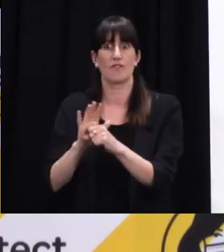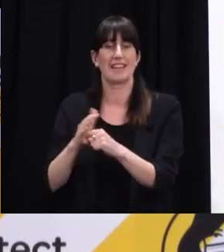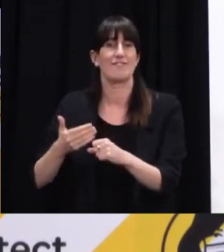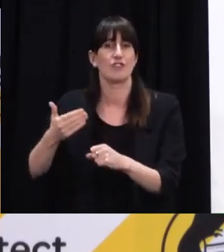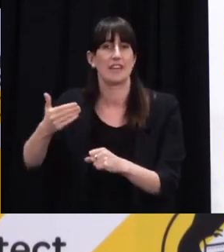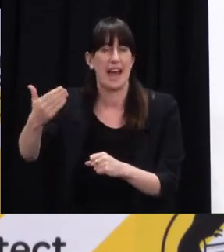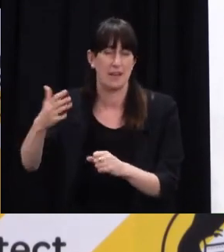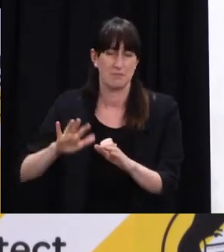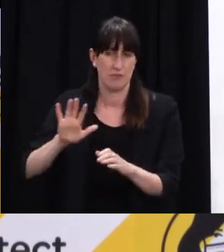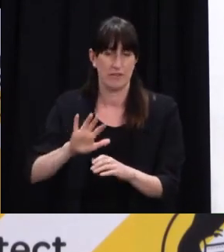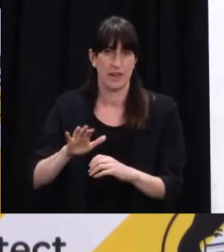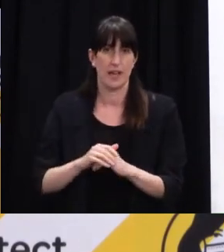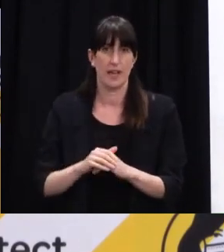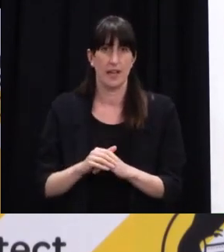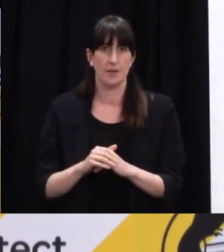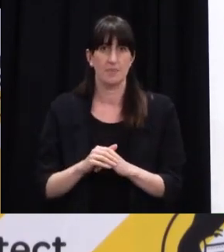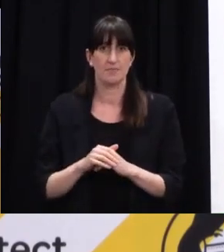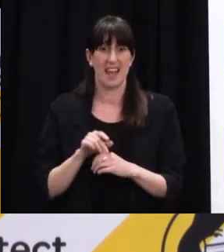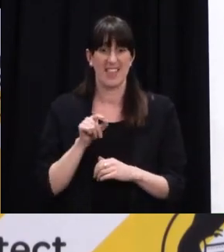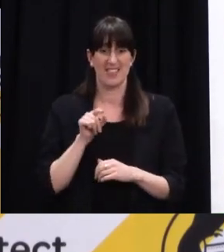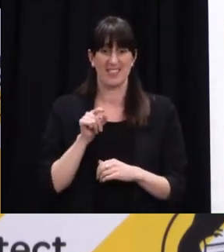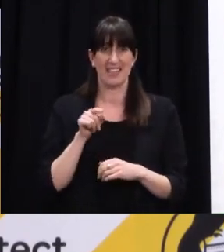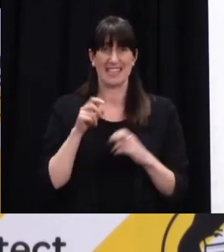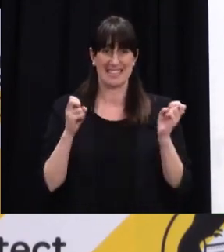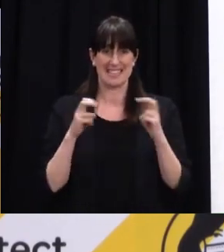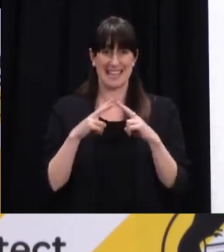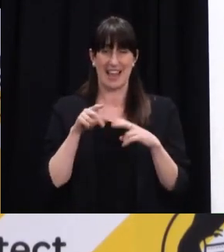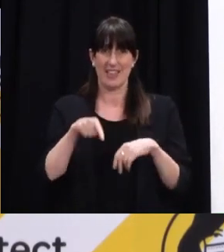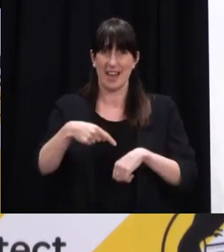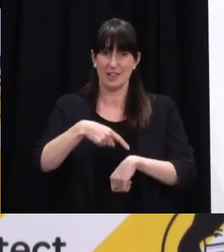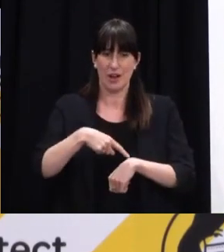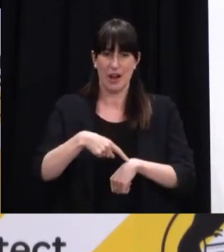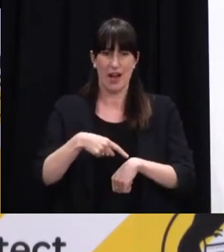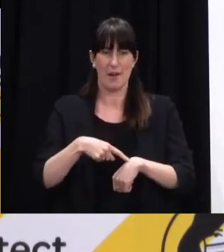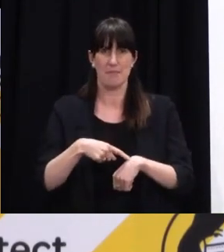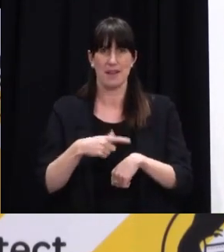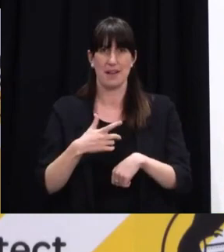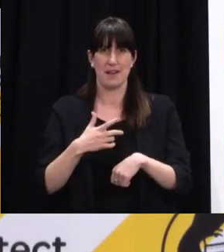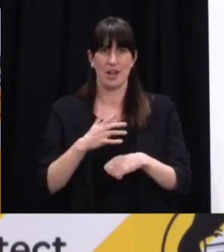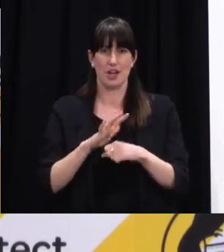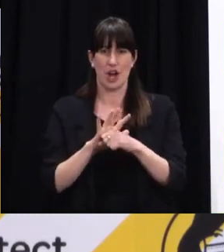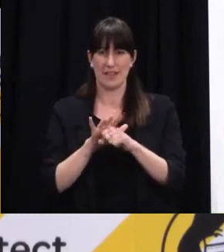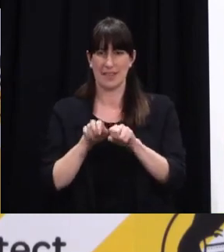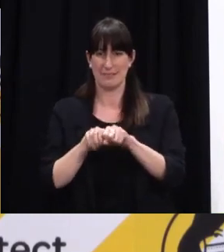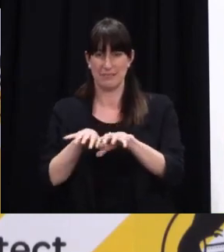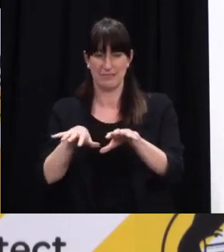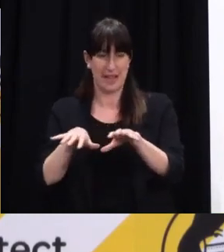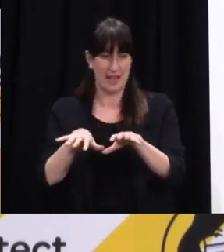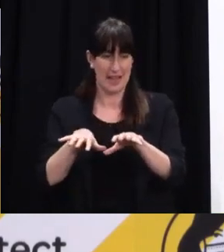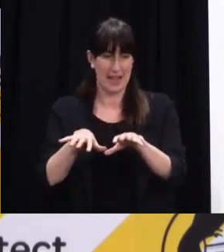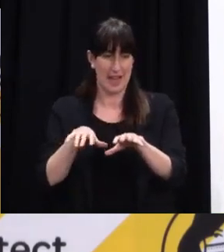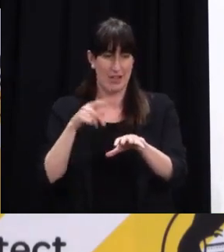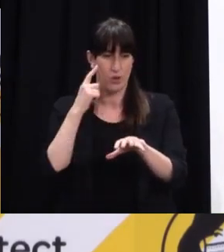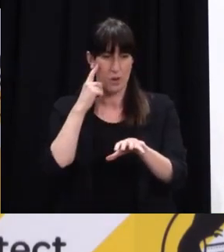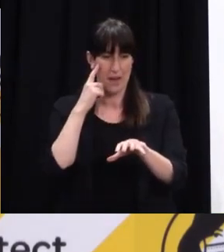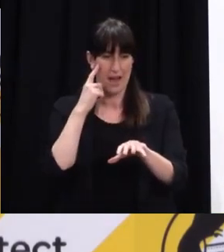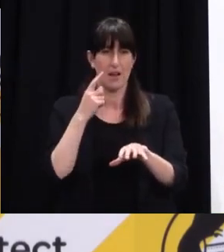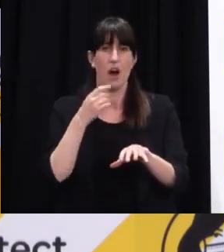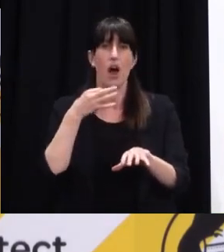testing in an environment where you're asking for a 72-hour pre-departure test doesn't necessarily pick up every risk. So those were all of the factors.